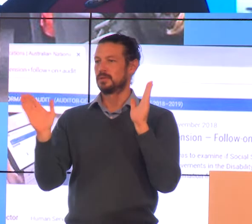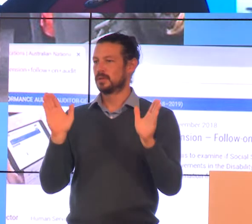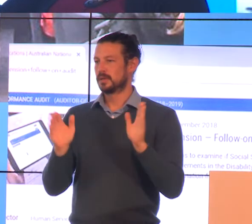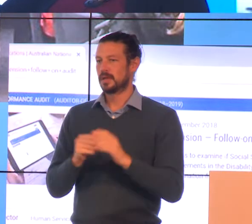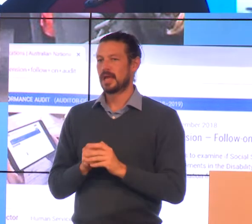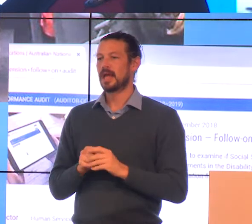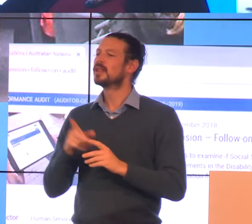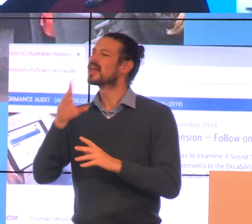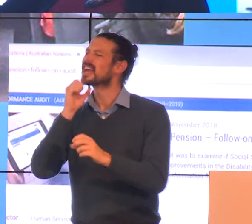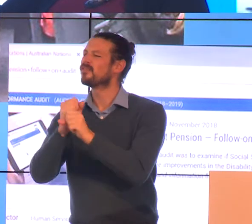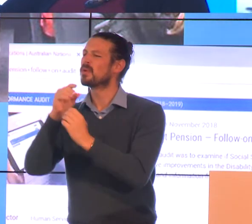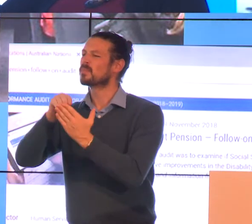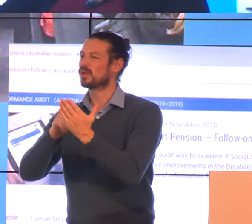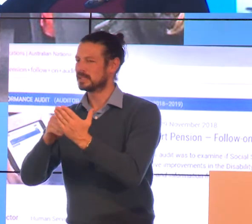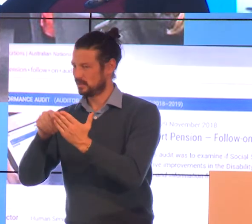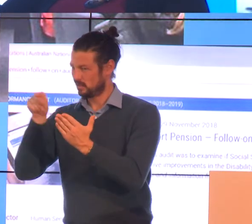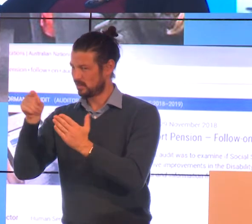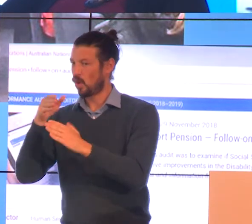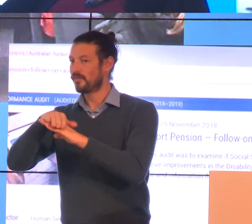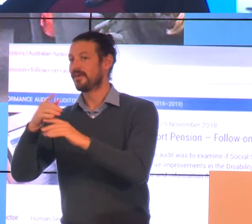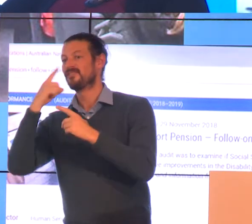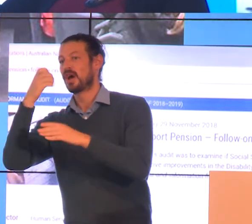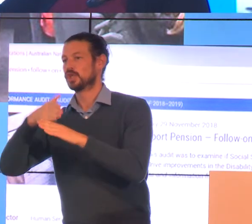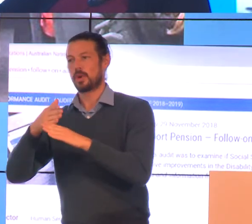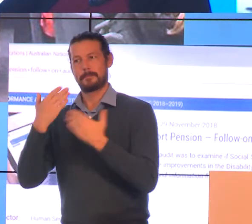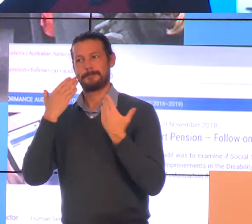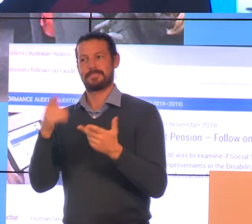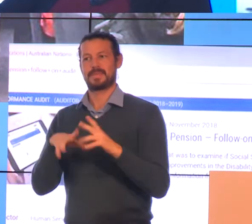you're talking about that the government's policy is being successful